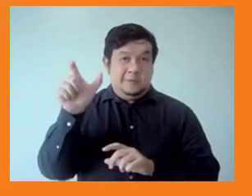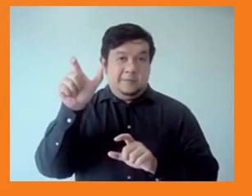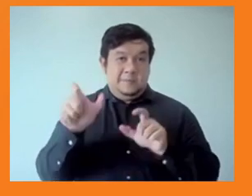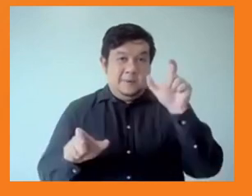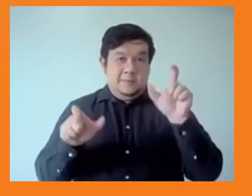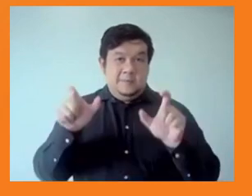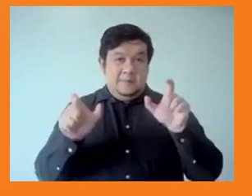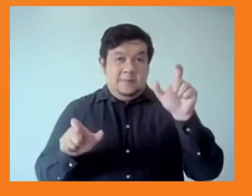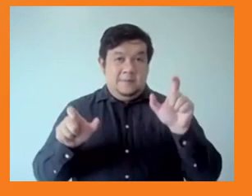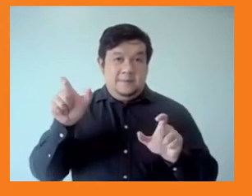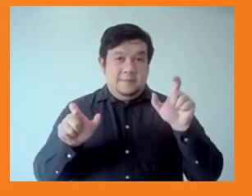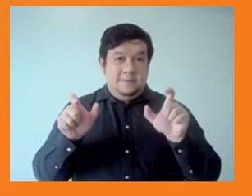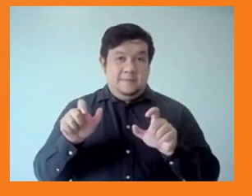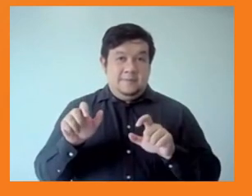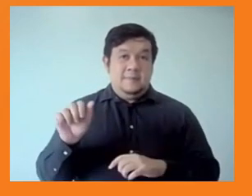Next slide.